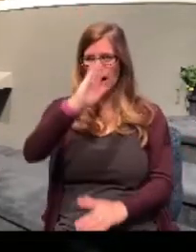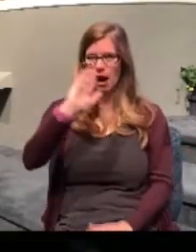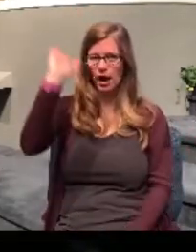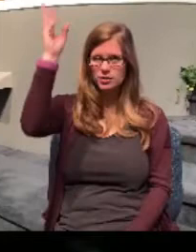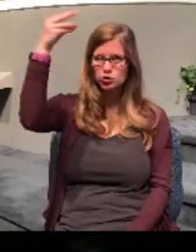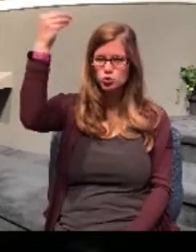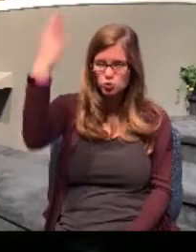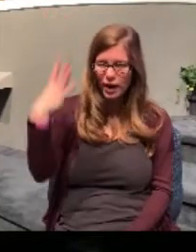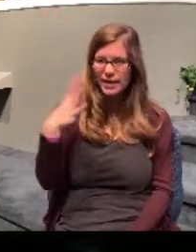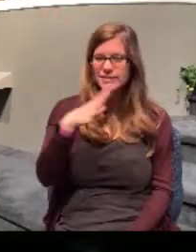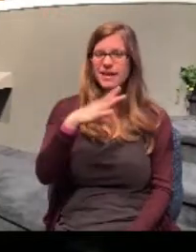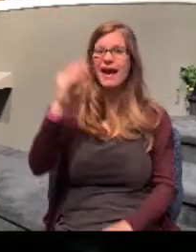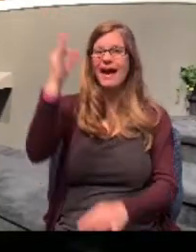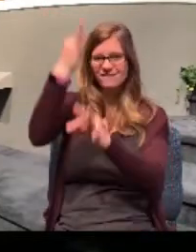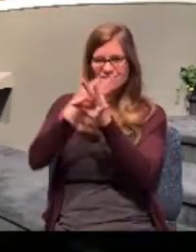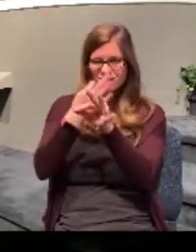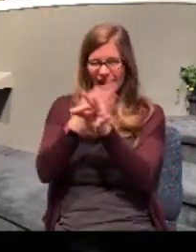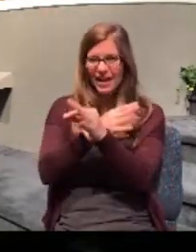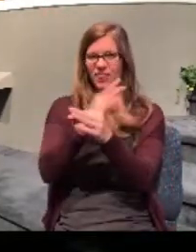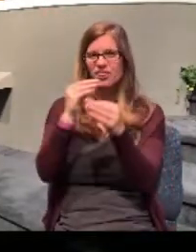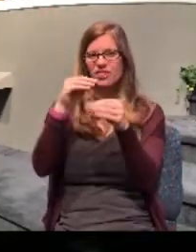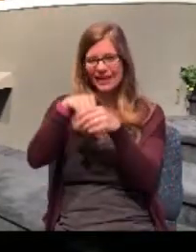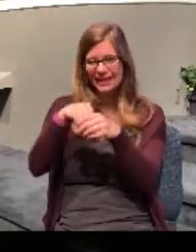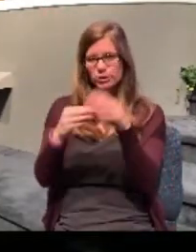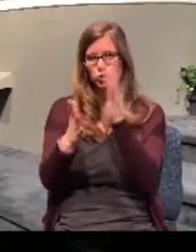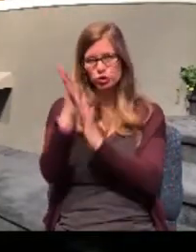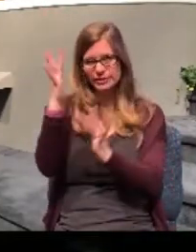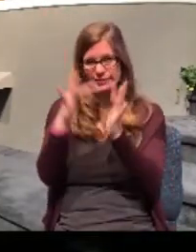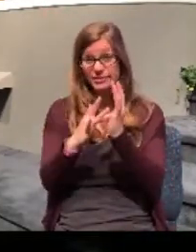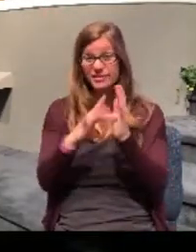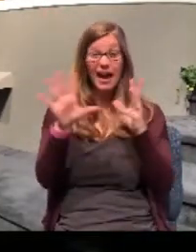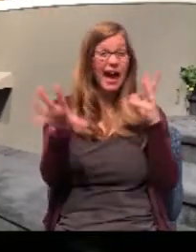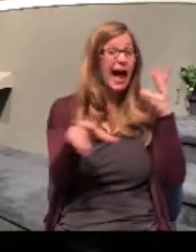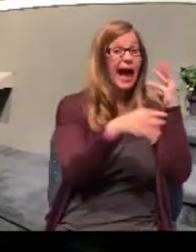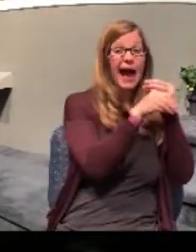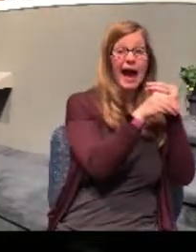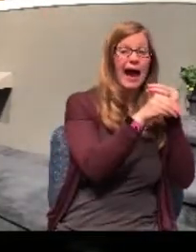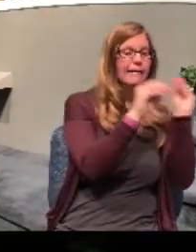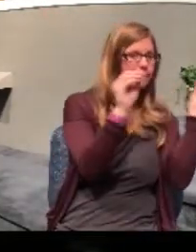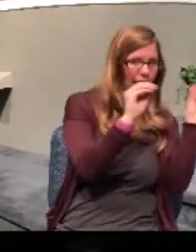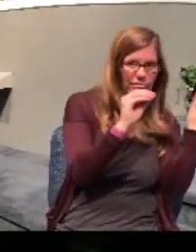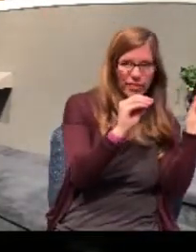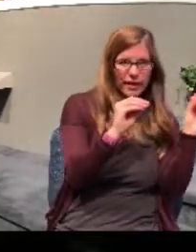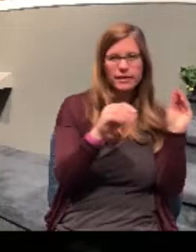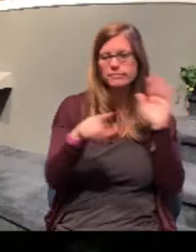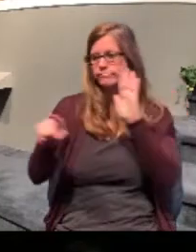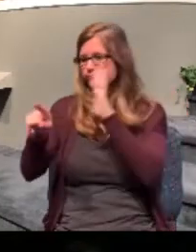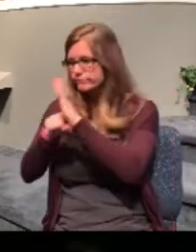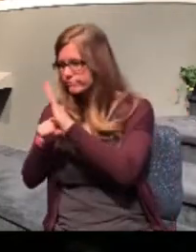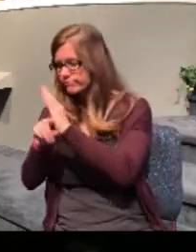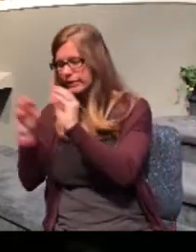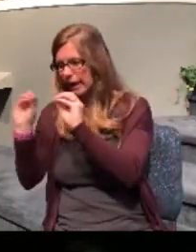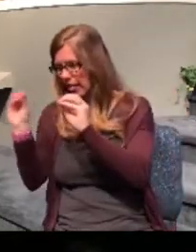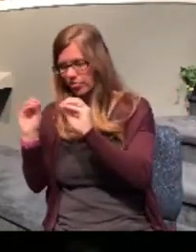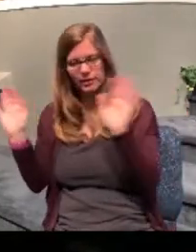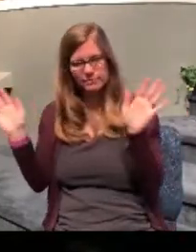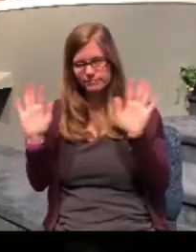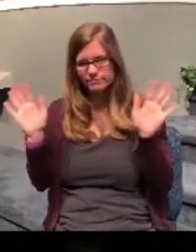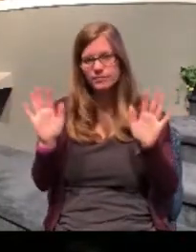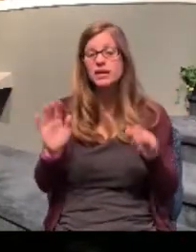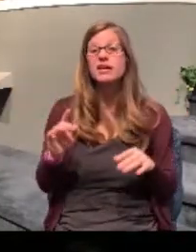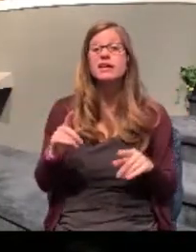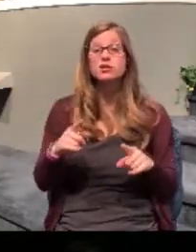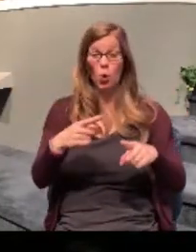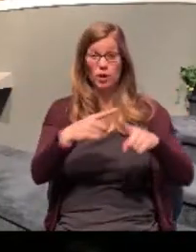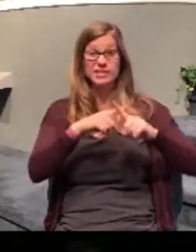in Jesus Christ plus nothing and minus nothing. After a person is saved, then they get